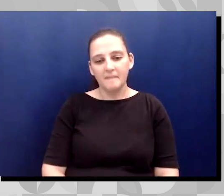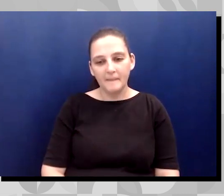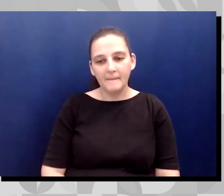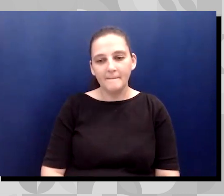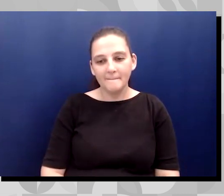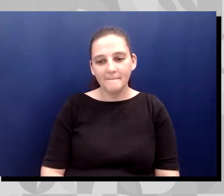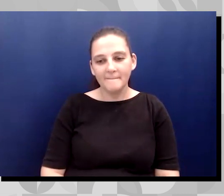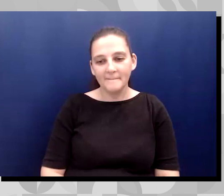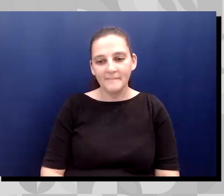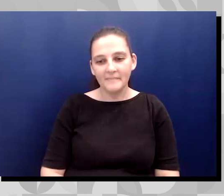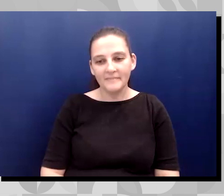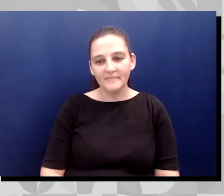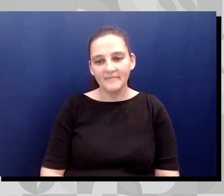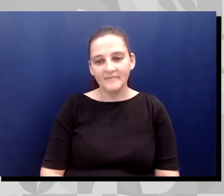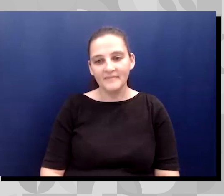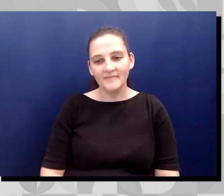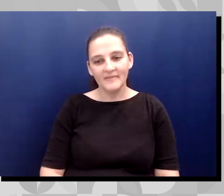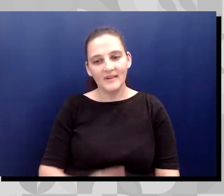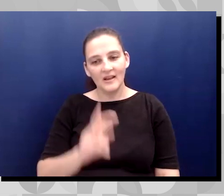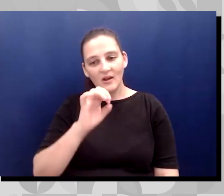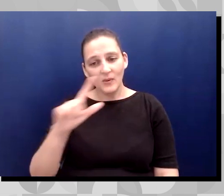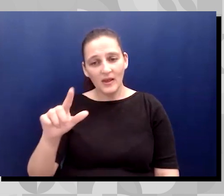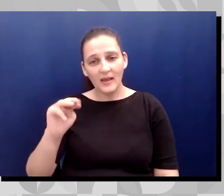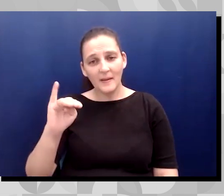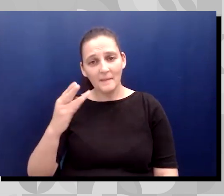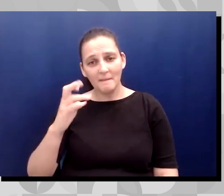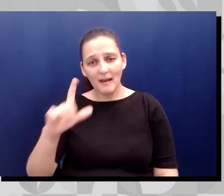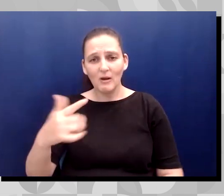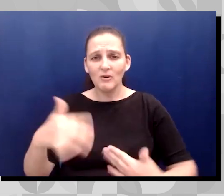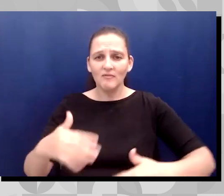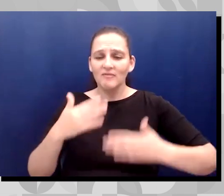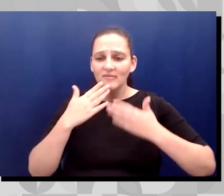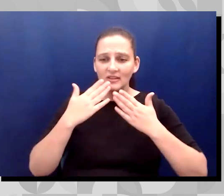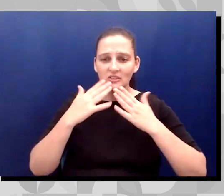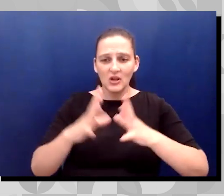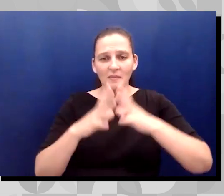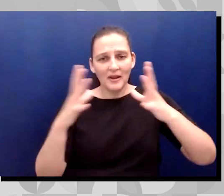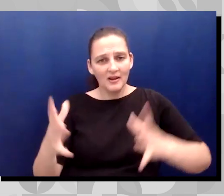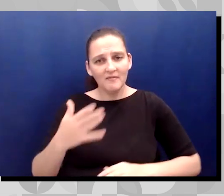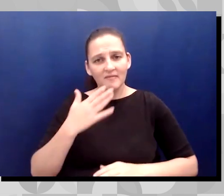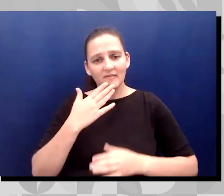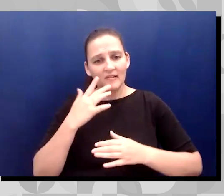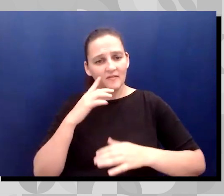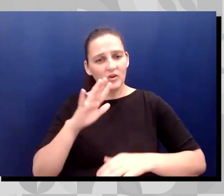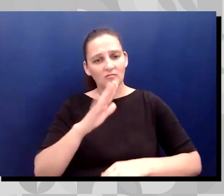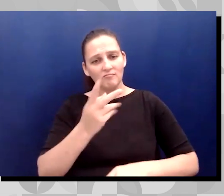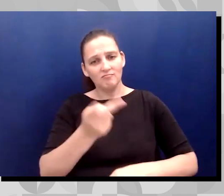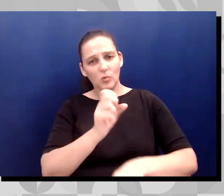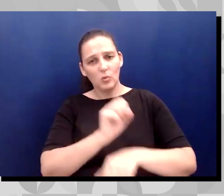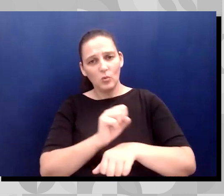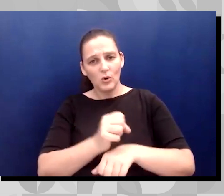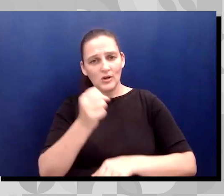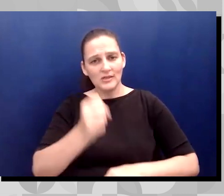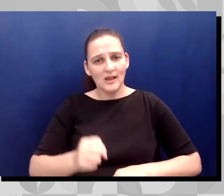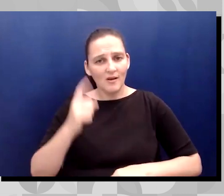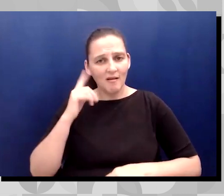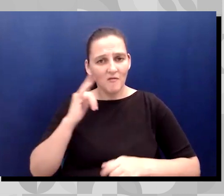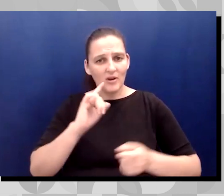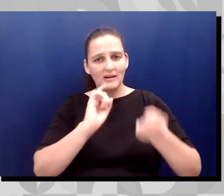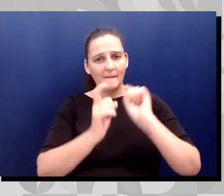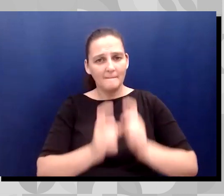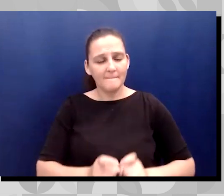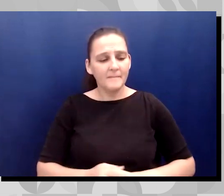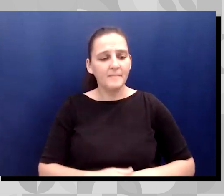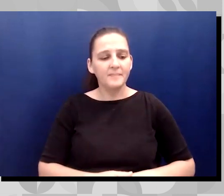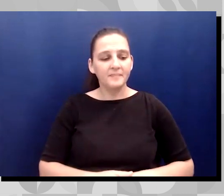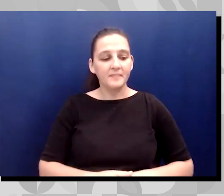Will and Michael, thank you so much for sharing that. And thank you so much for the work that you do at the SoCal adaptive, um, and, the opportunities